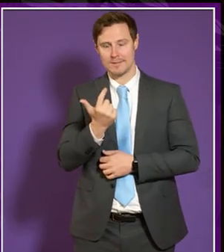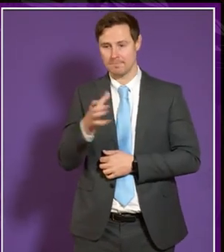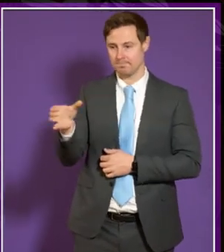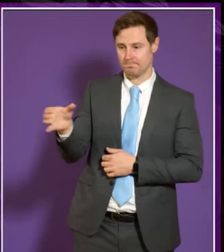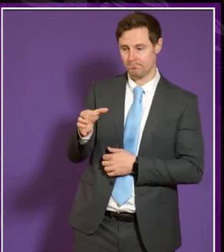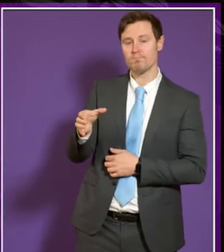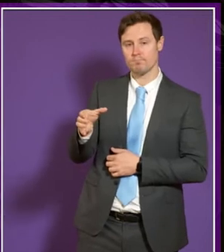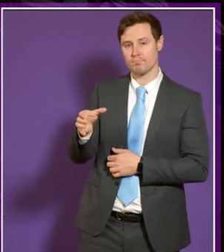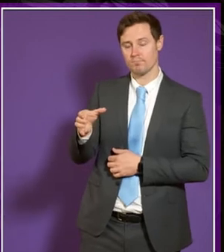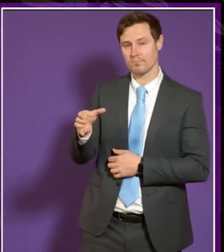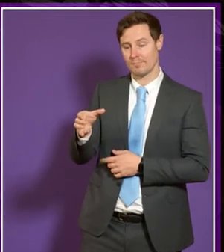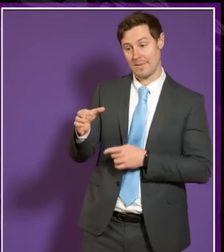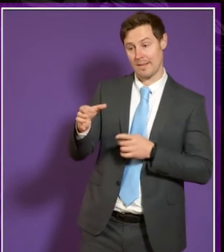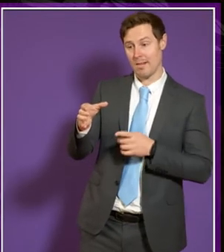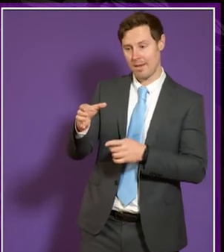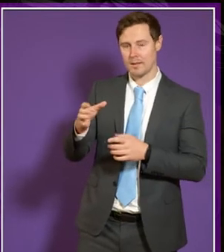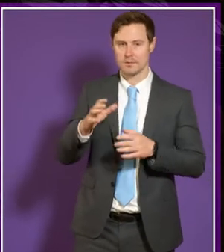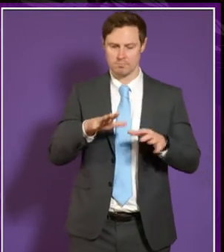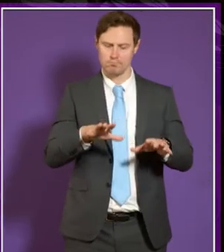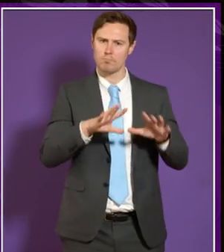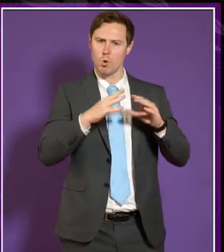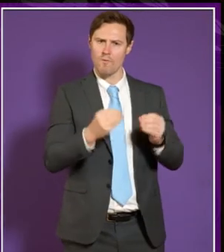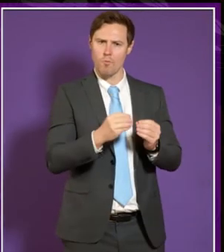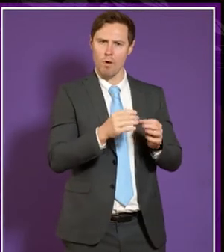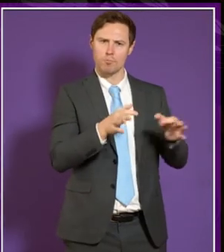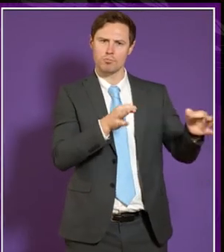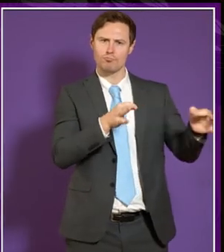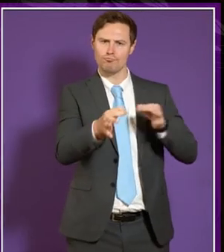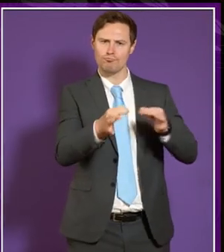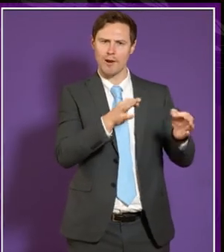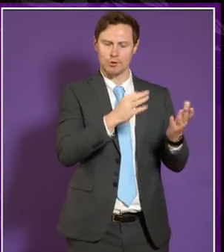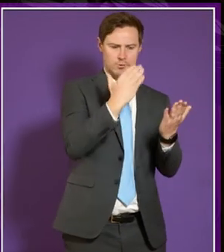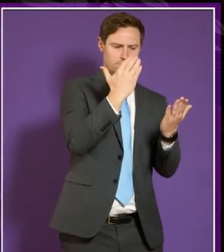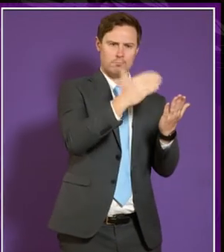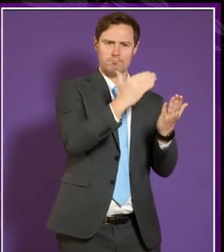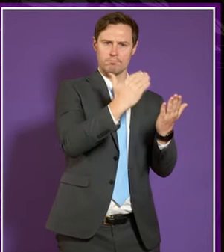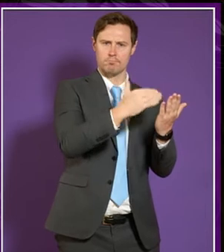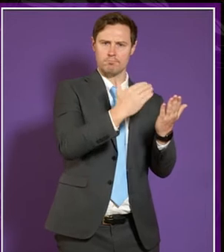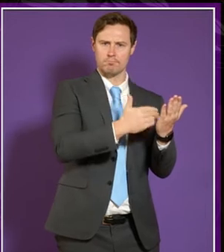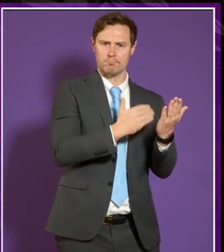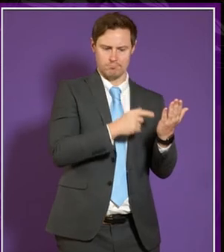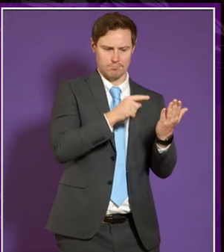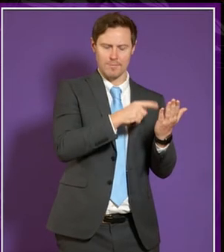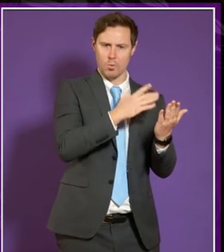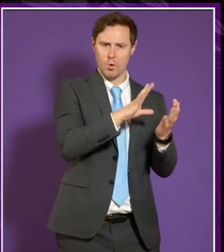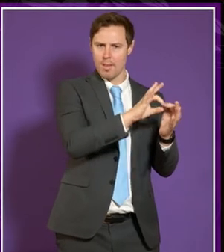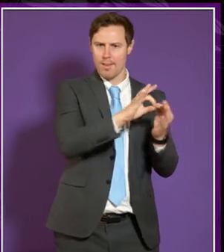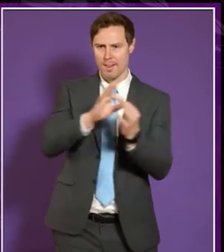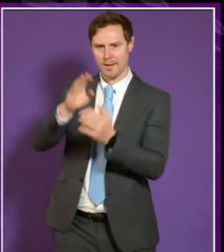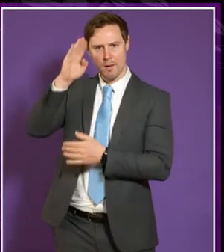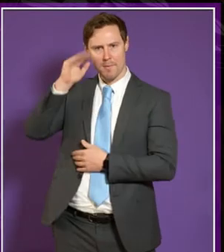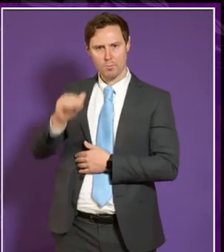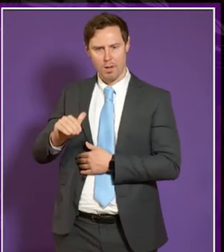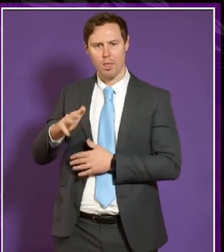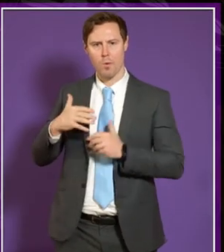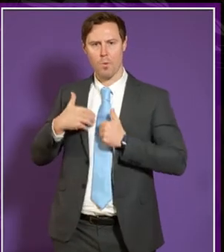That is part of an overall strategy, an action plan linked to mental health and